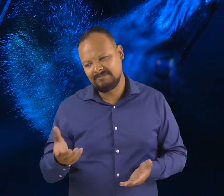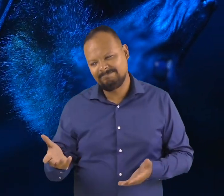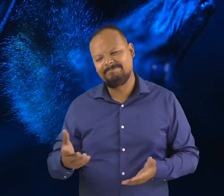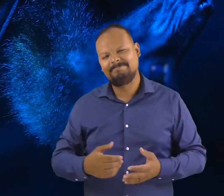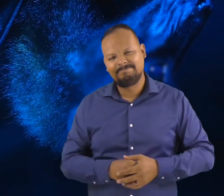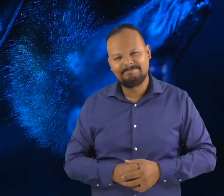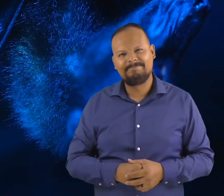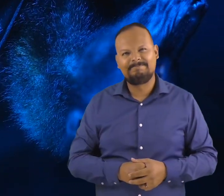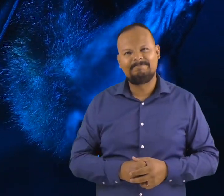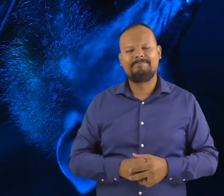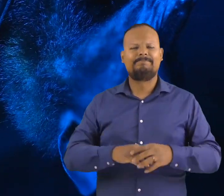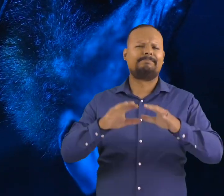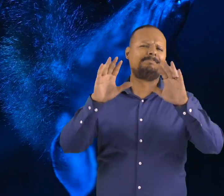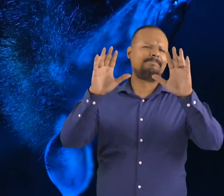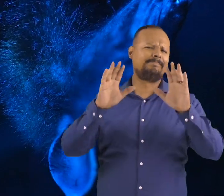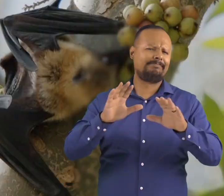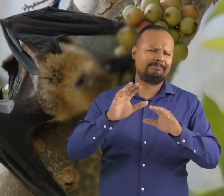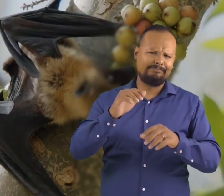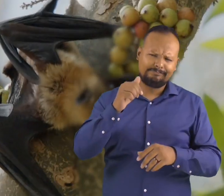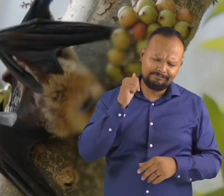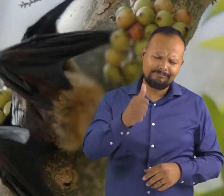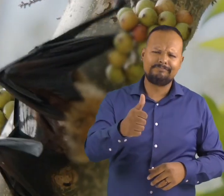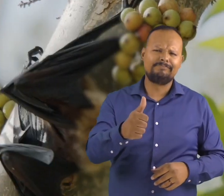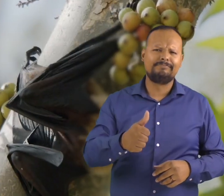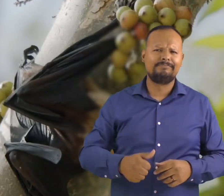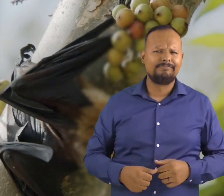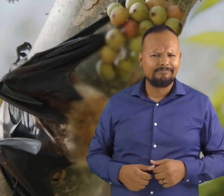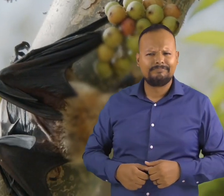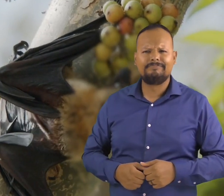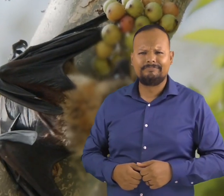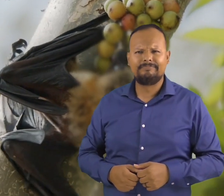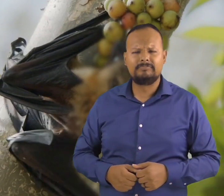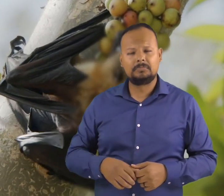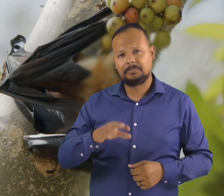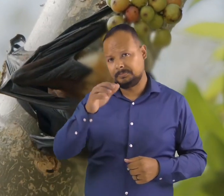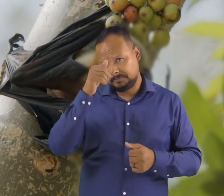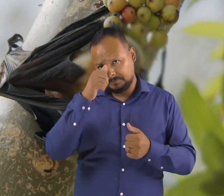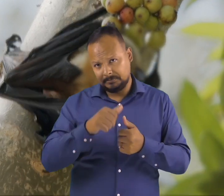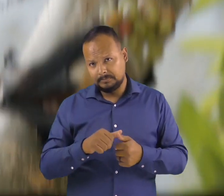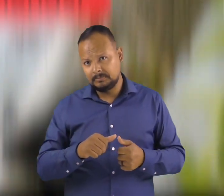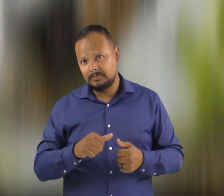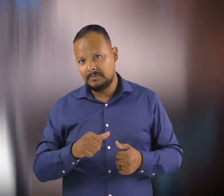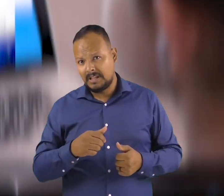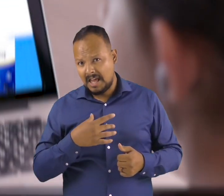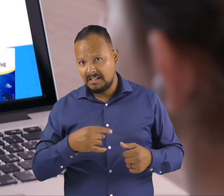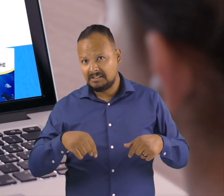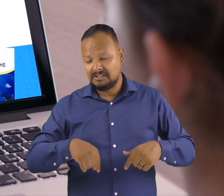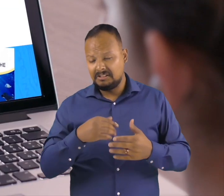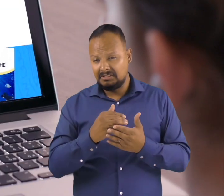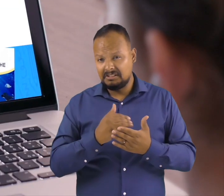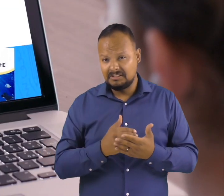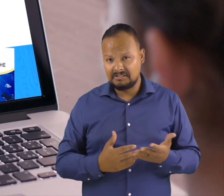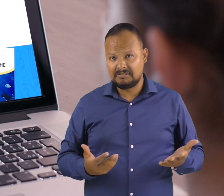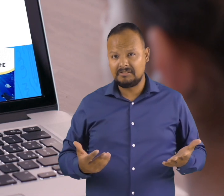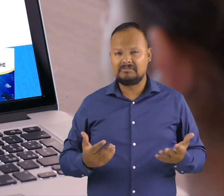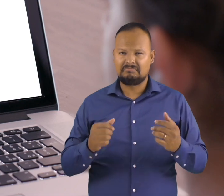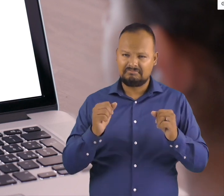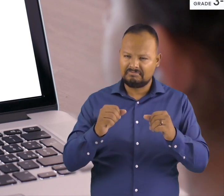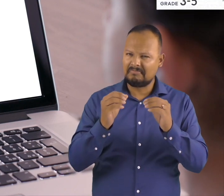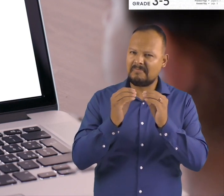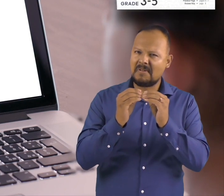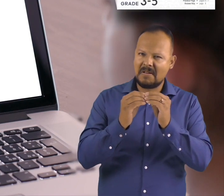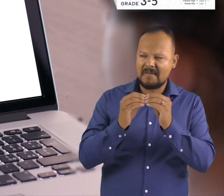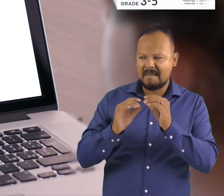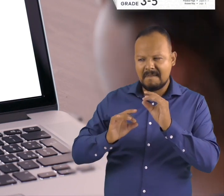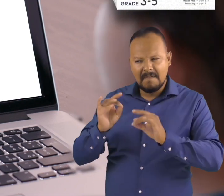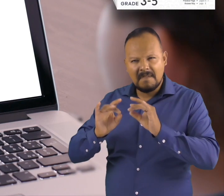Bats are nocturnal. Fantastic work, friends! Remember, if you liked